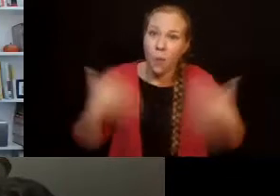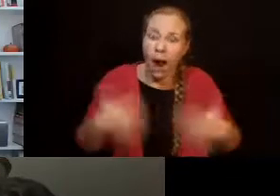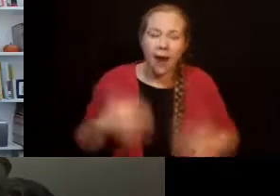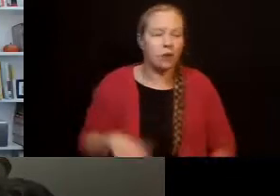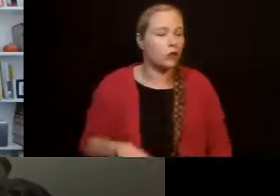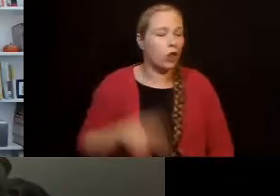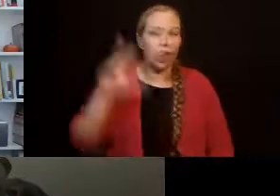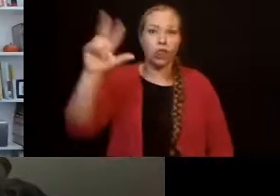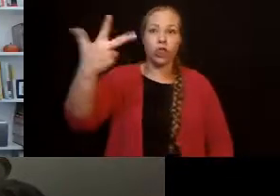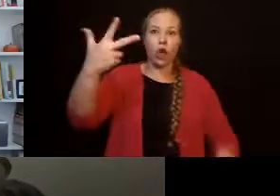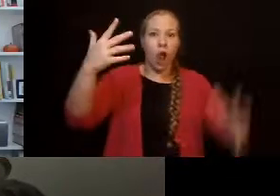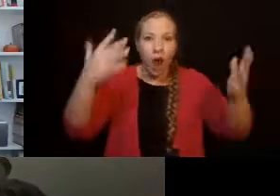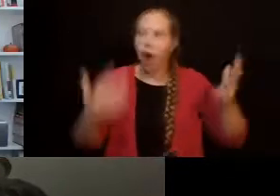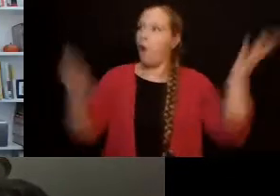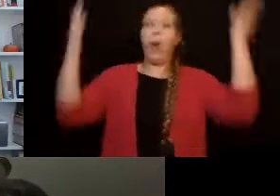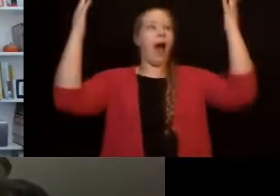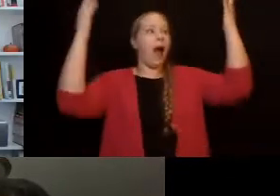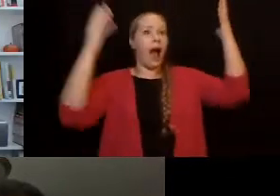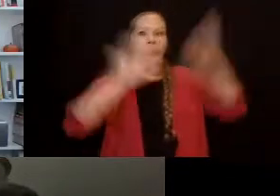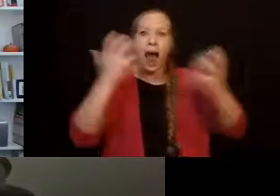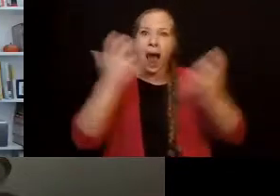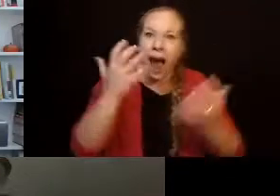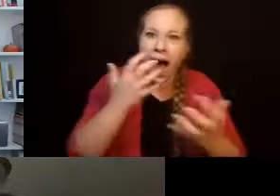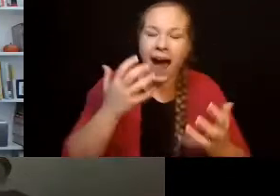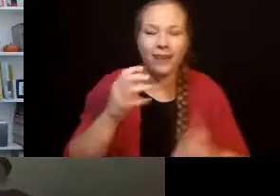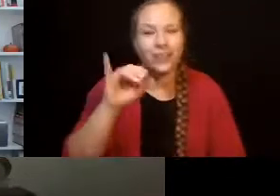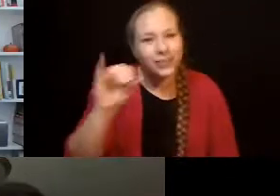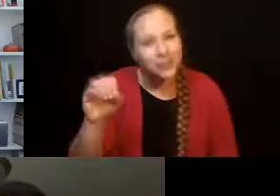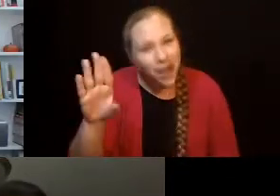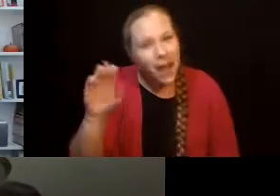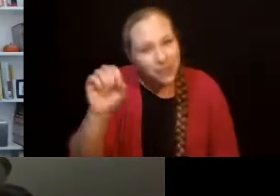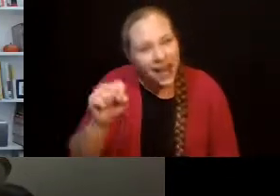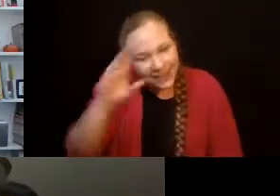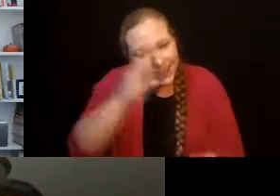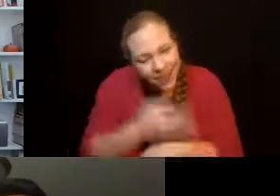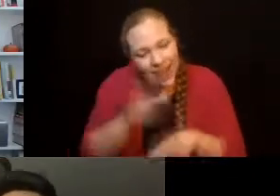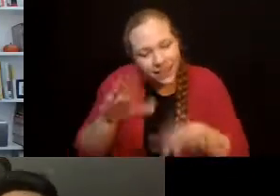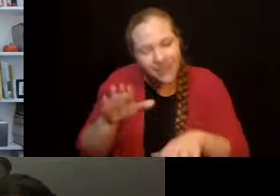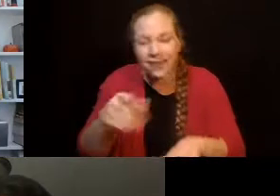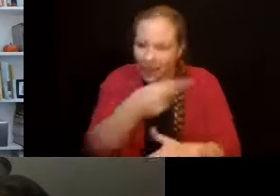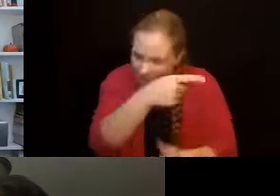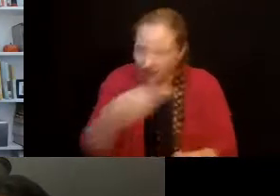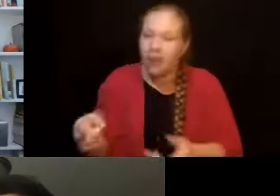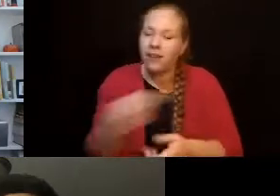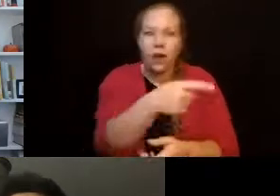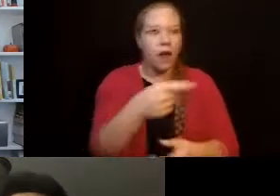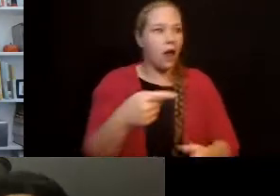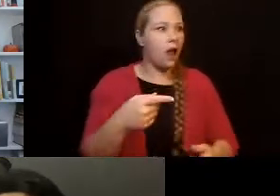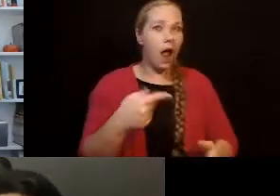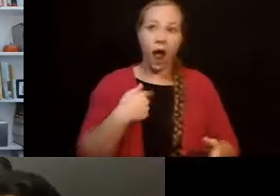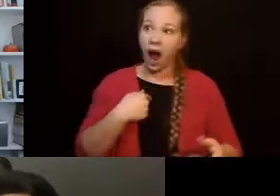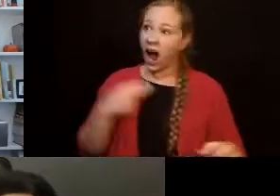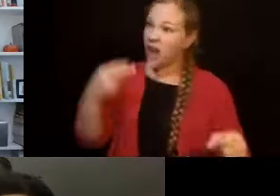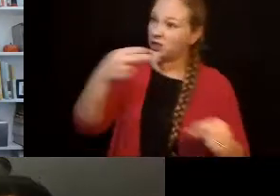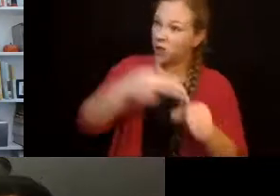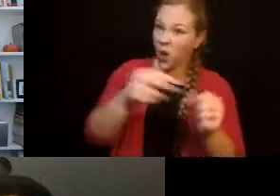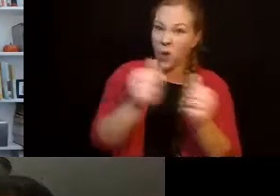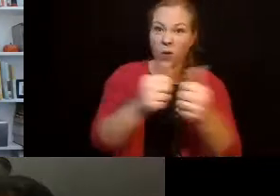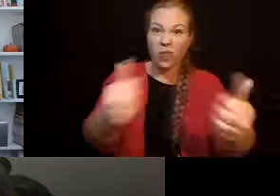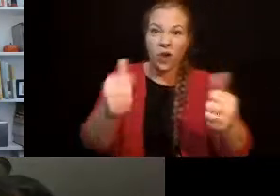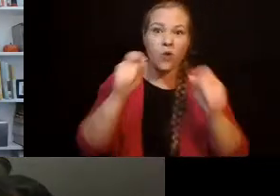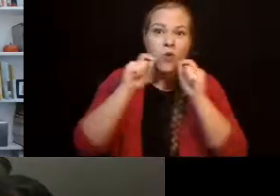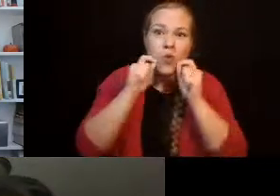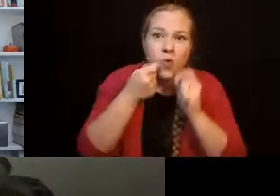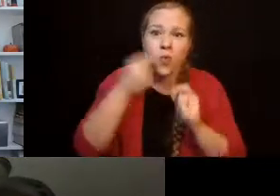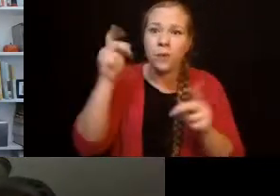got to go to this great place and hang out with these great people. And they gave him money for it. He just thought it was the best thing ever.